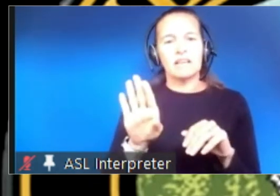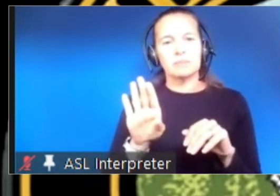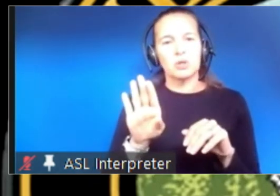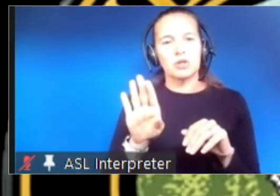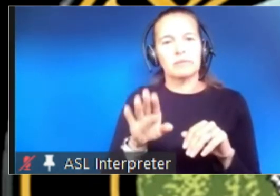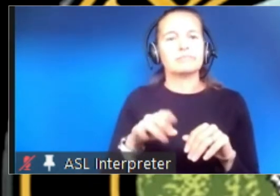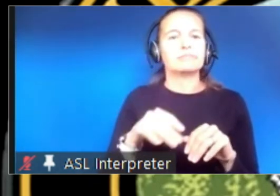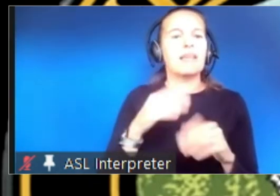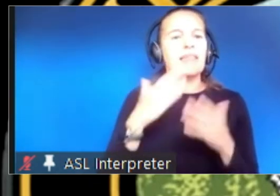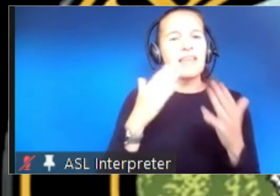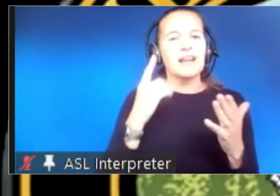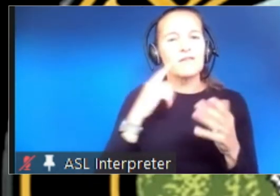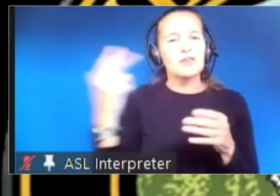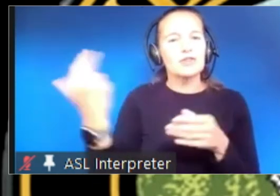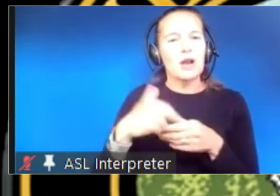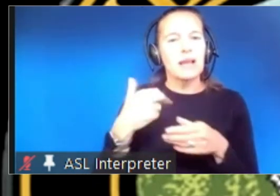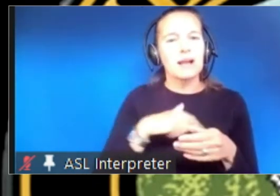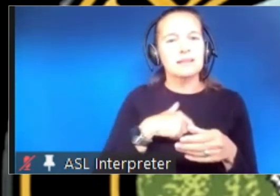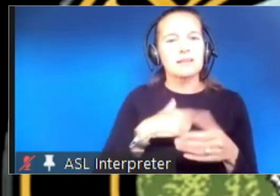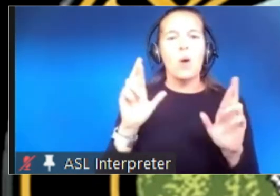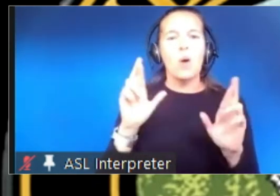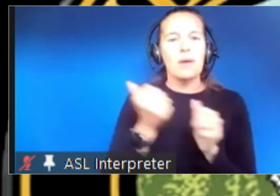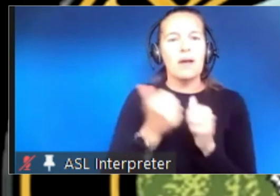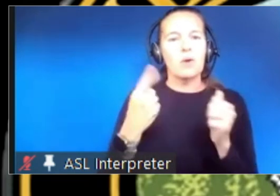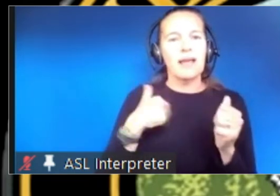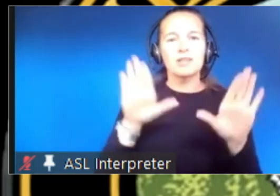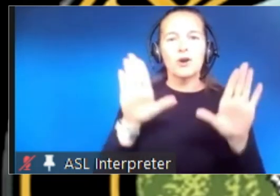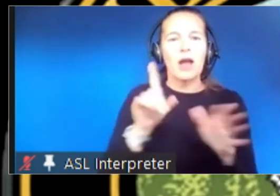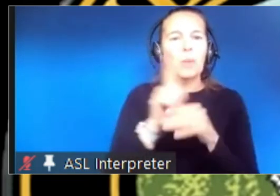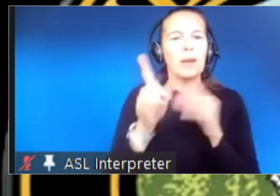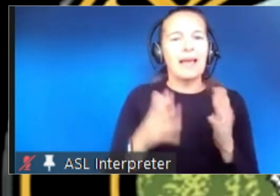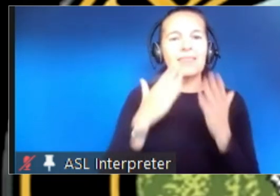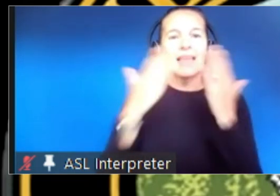updates thank you for joining us and hope everyone has a great weekend thank you